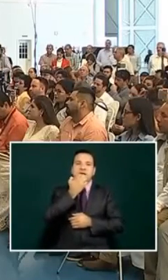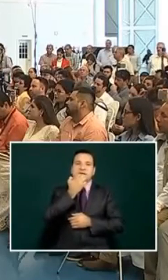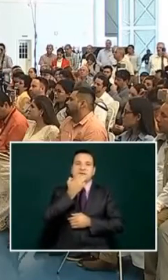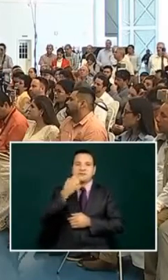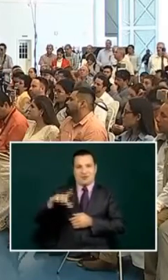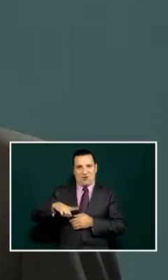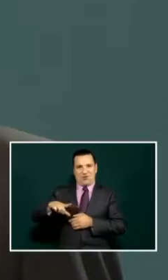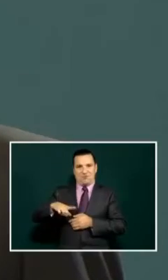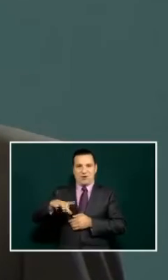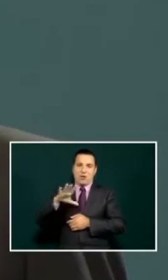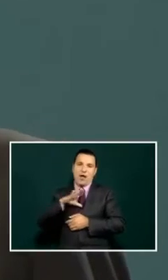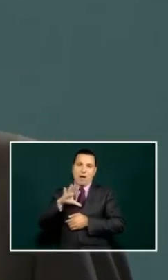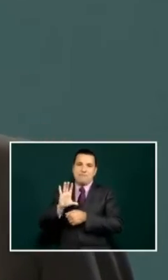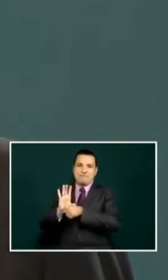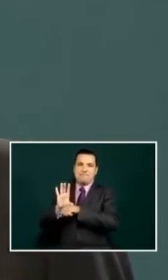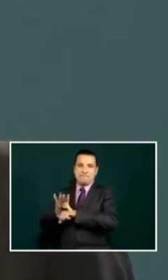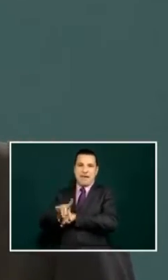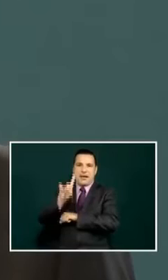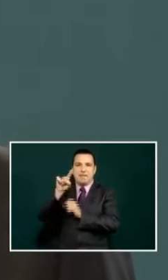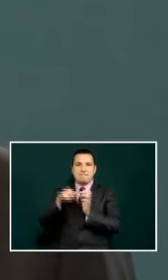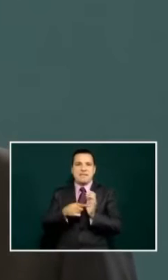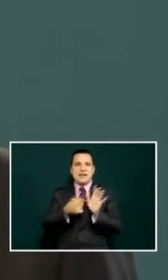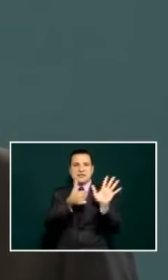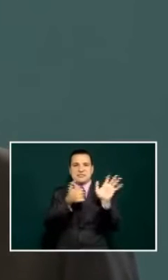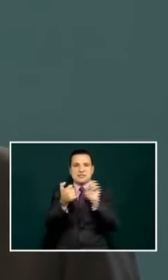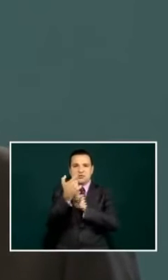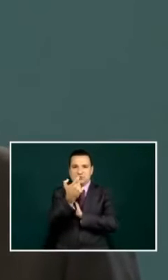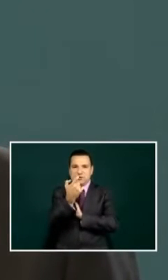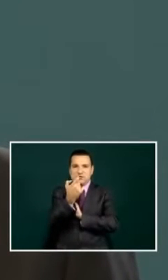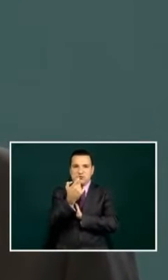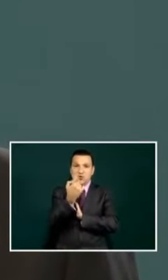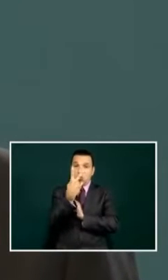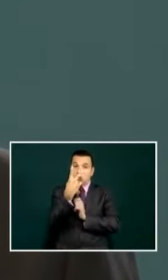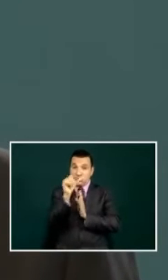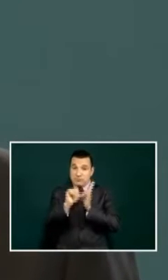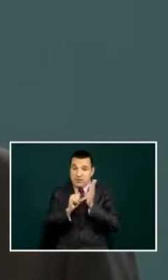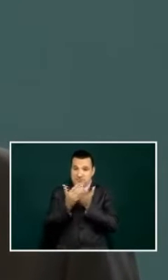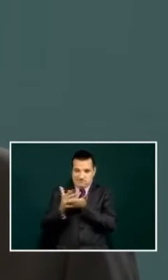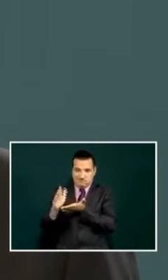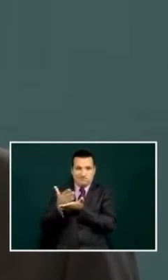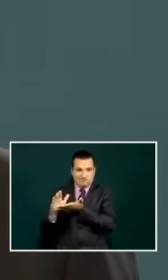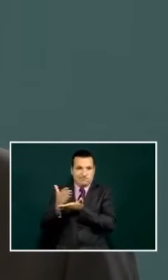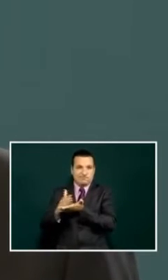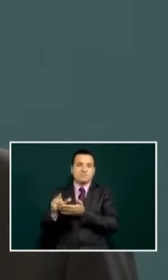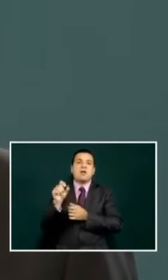all the each student of 1 600 bi-menstrual